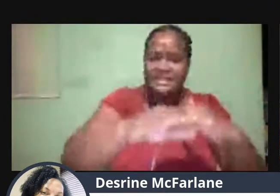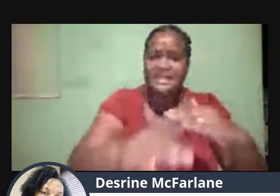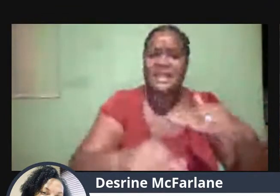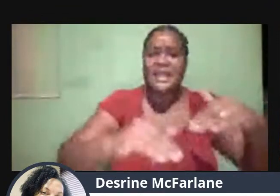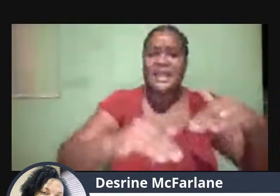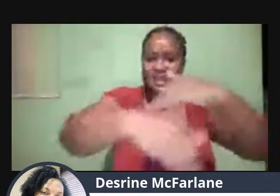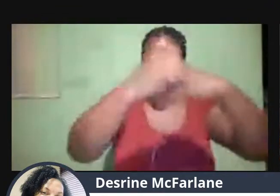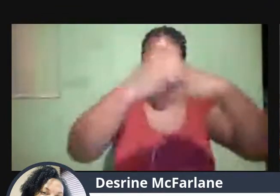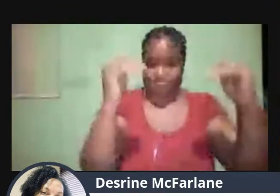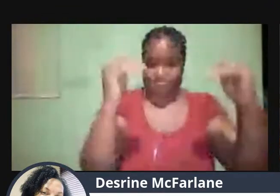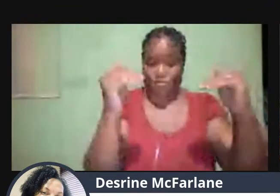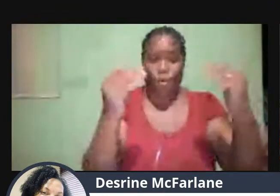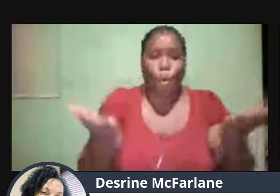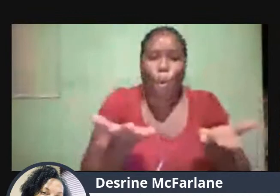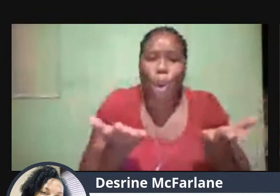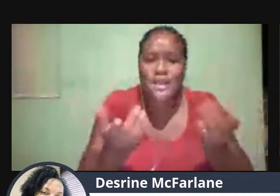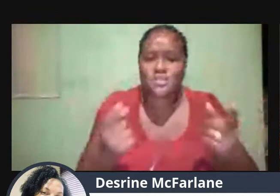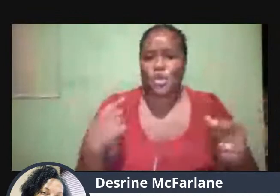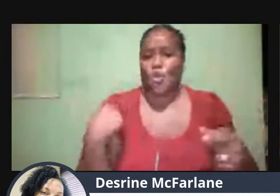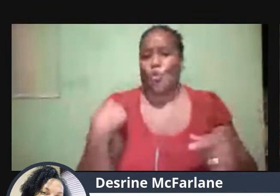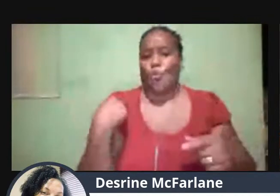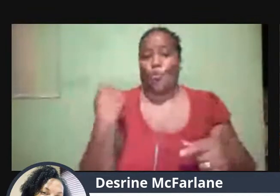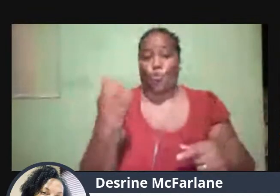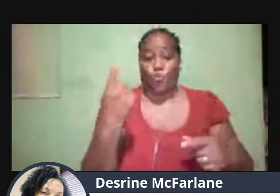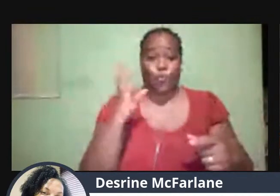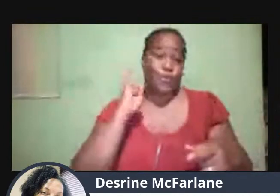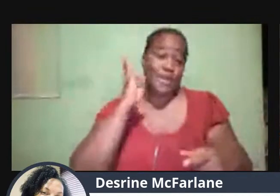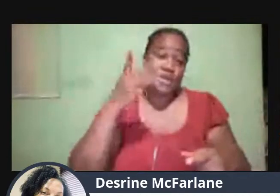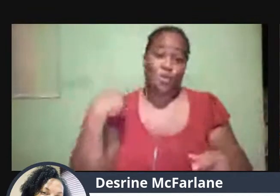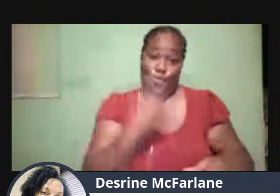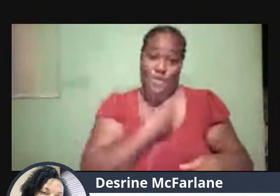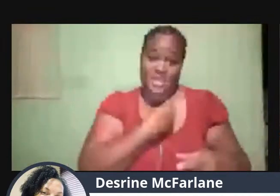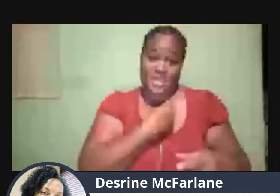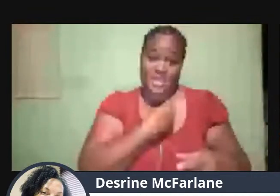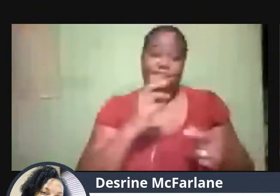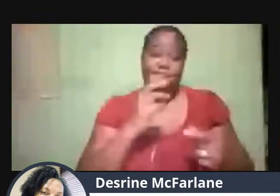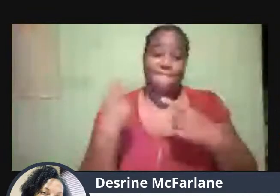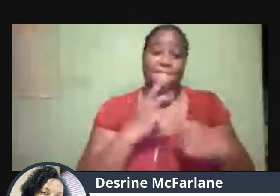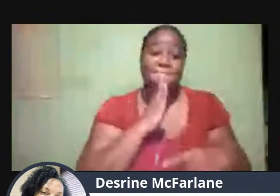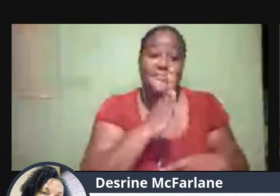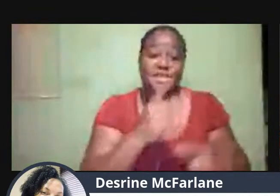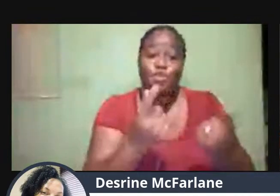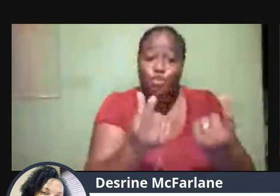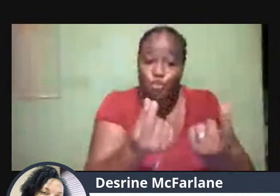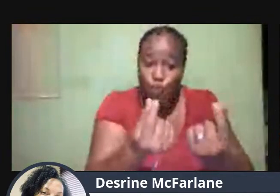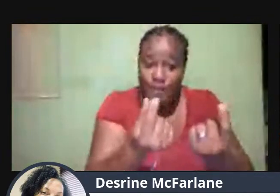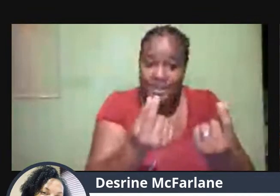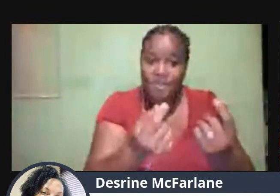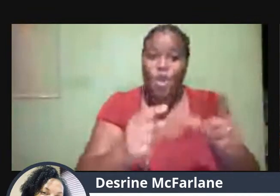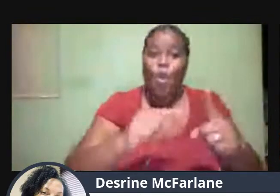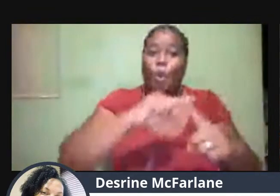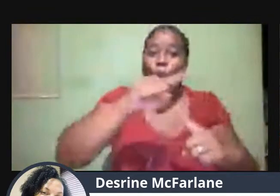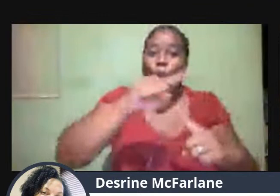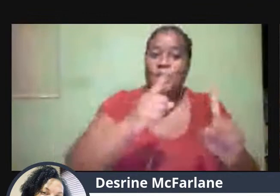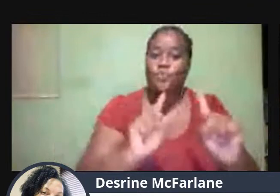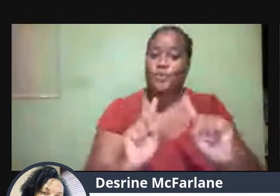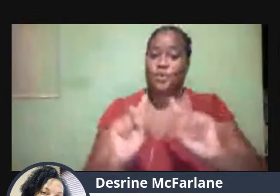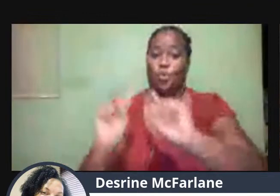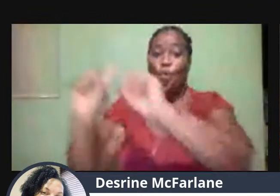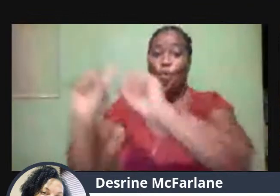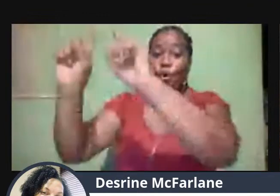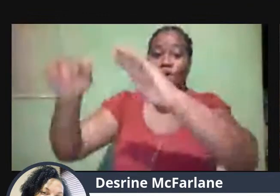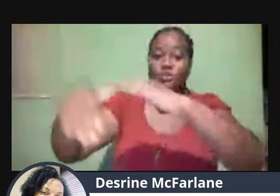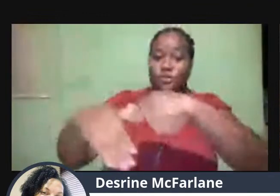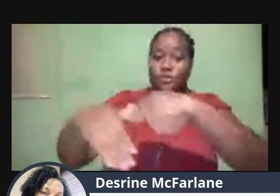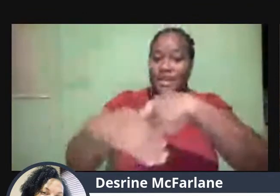will we be doing during the 1,000 years in heaven? So those are the two questions